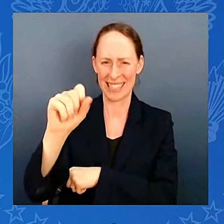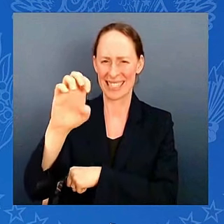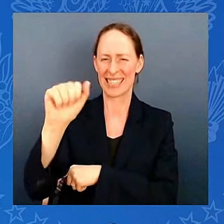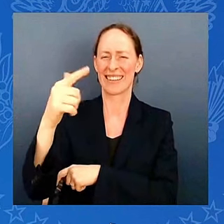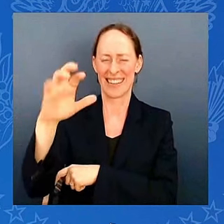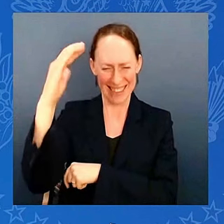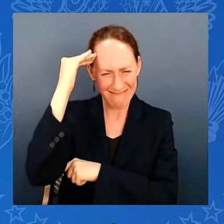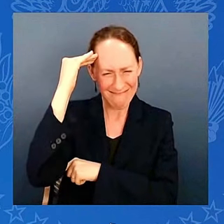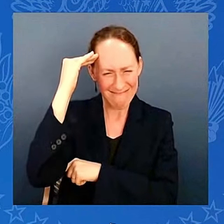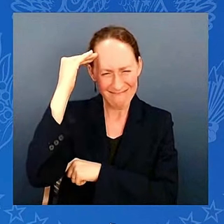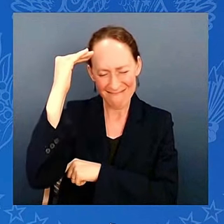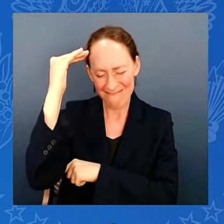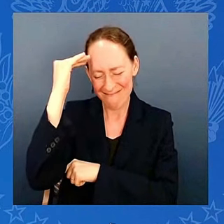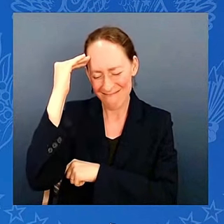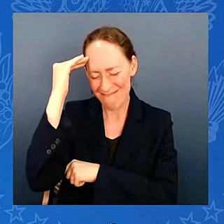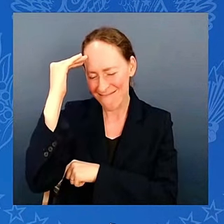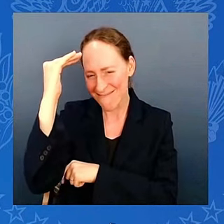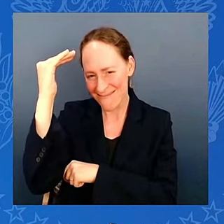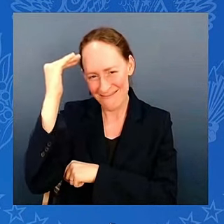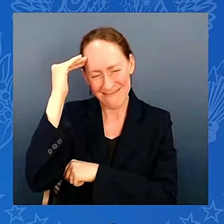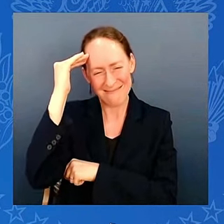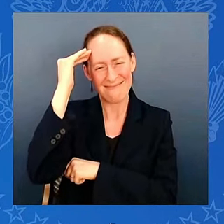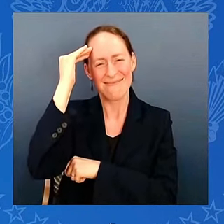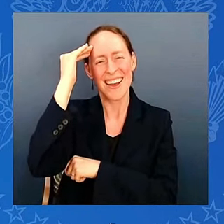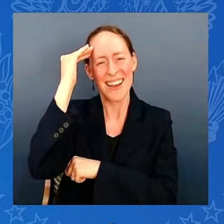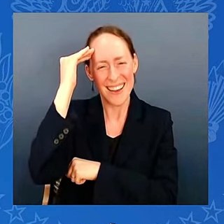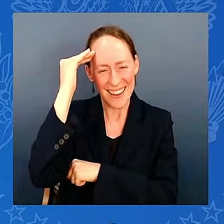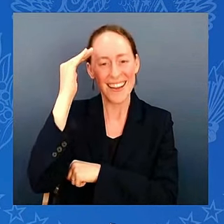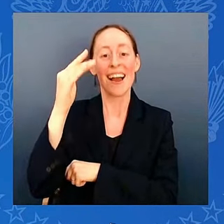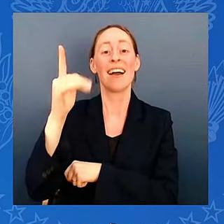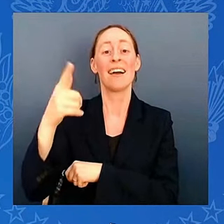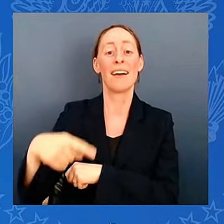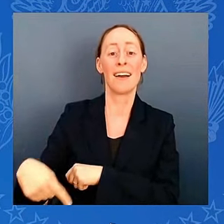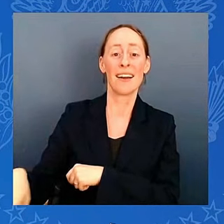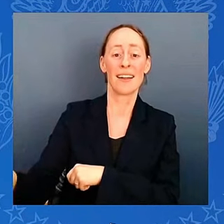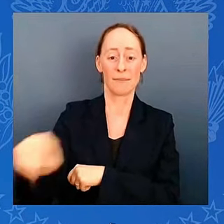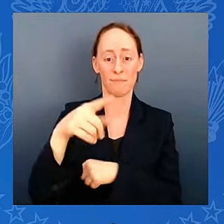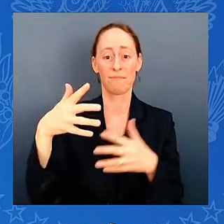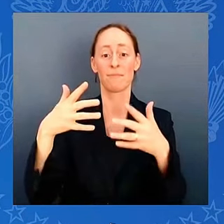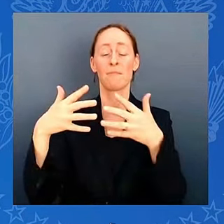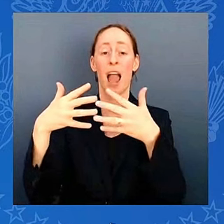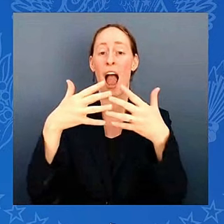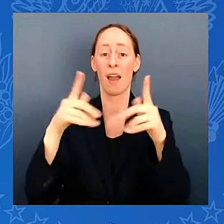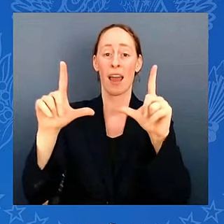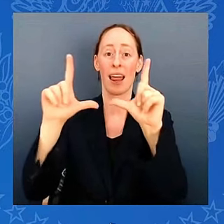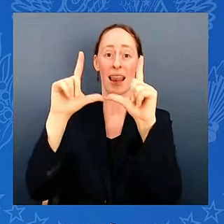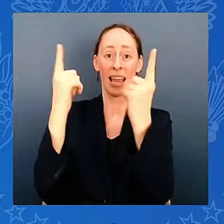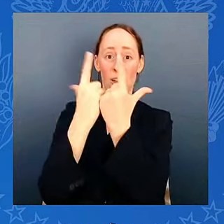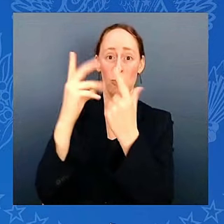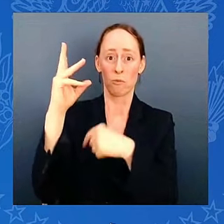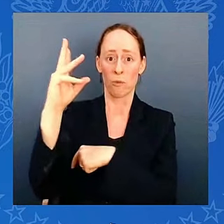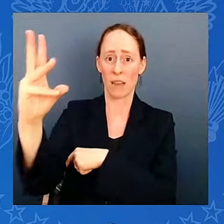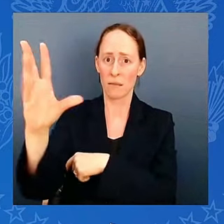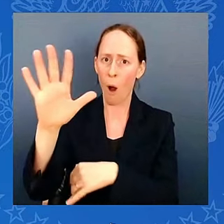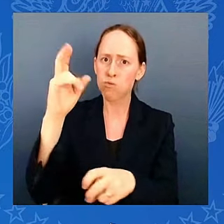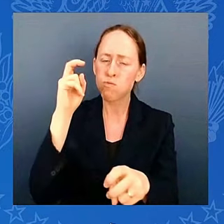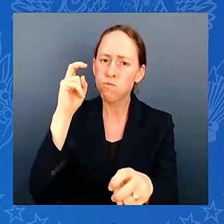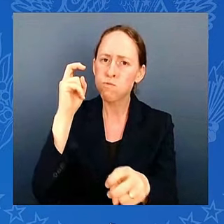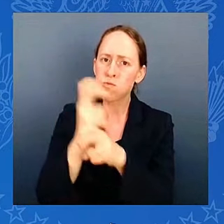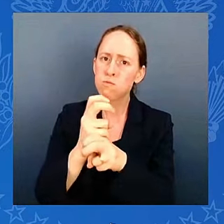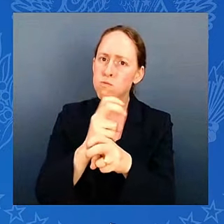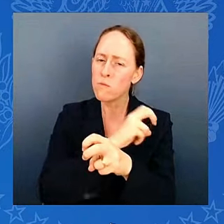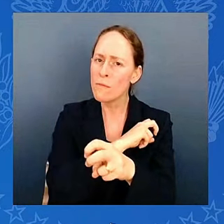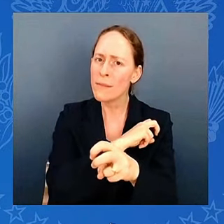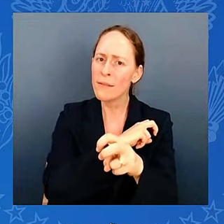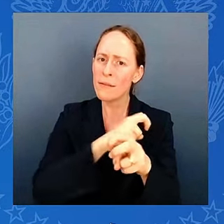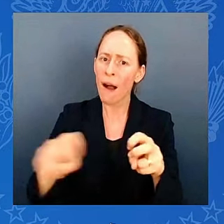The American League West was as tough as it's ever been, with division races decided on the last day. Although you may not have clinched